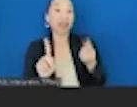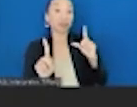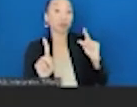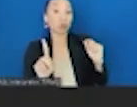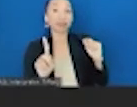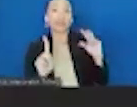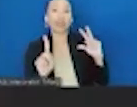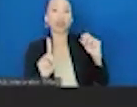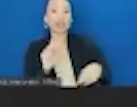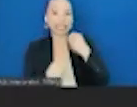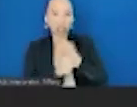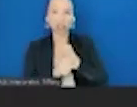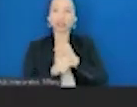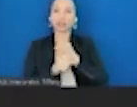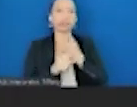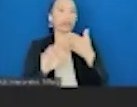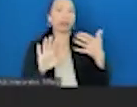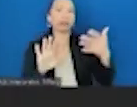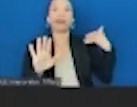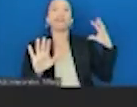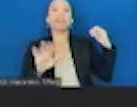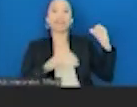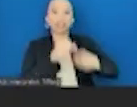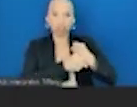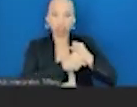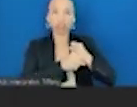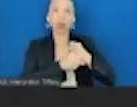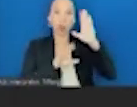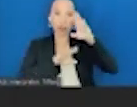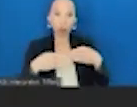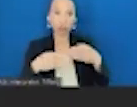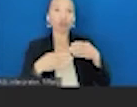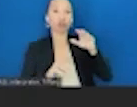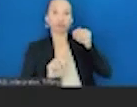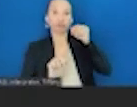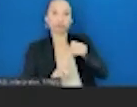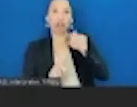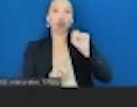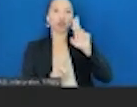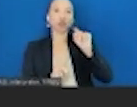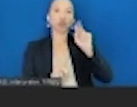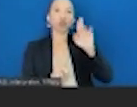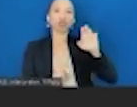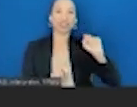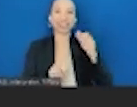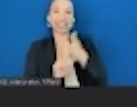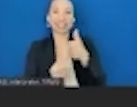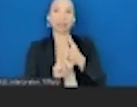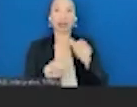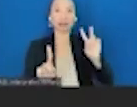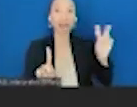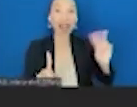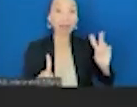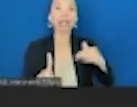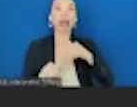and even 50 years before that on nutrients. First, getting enough vitamins to people, getting vitamin C,